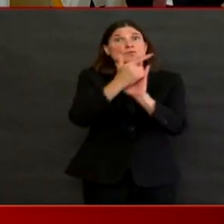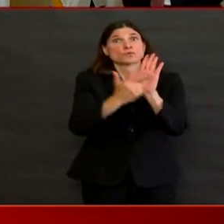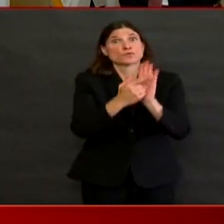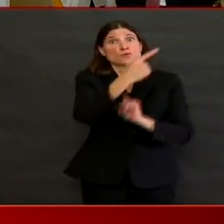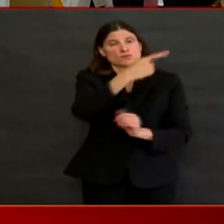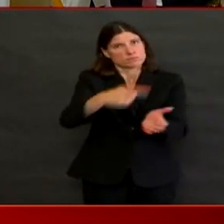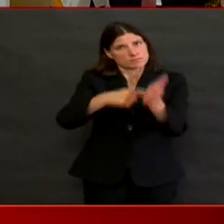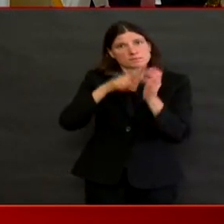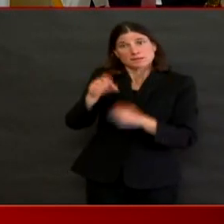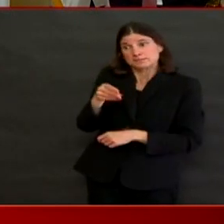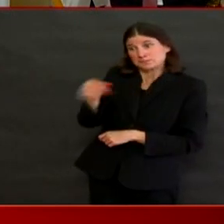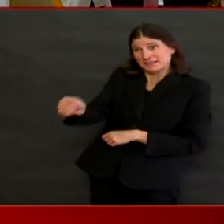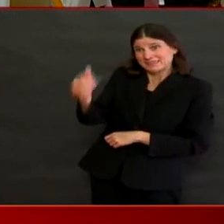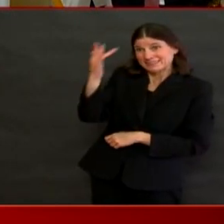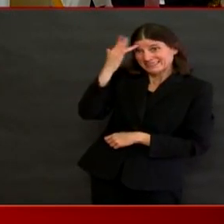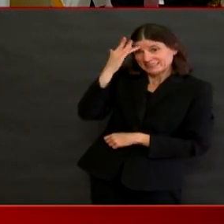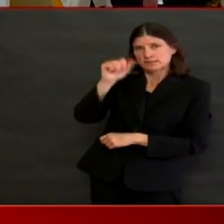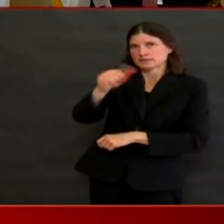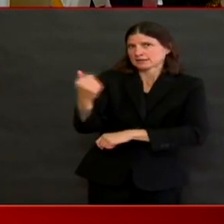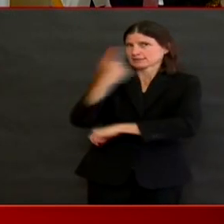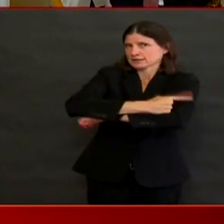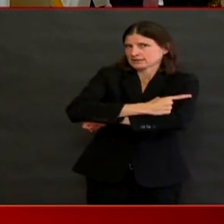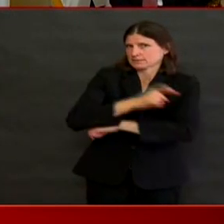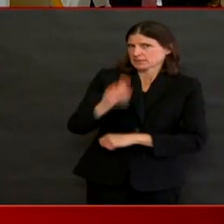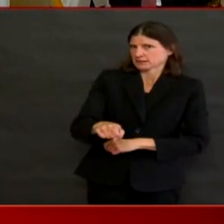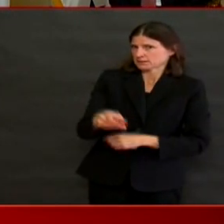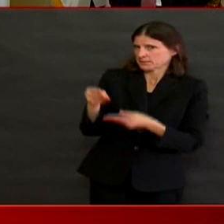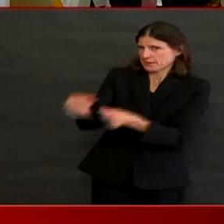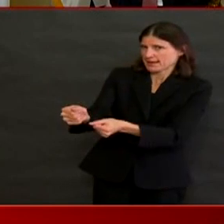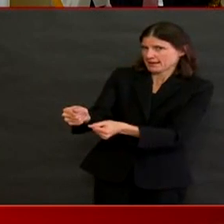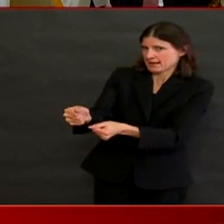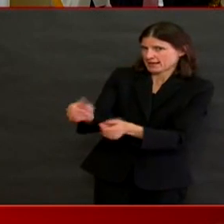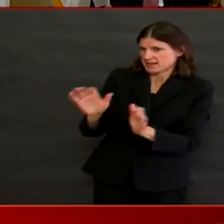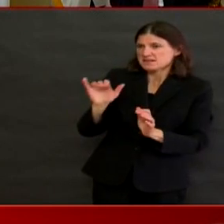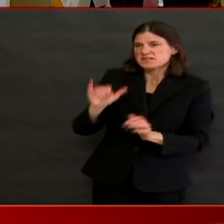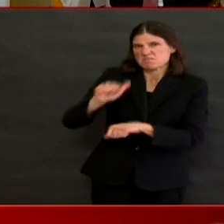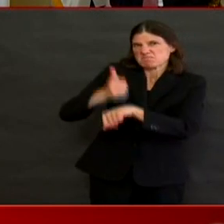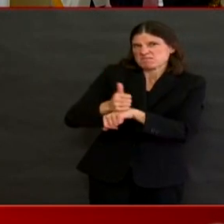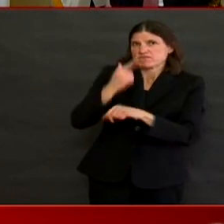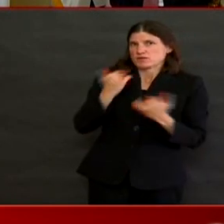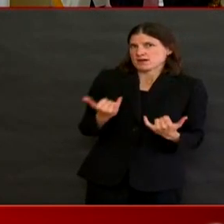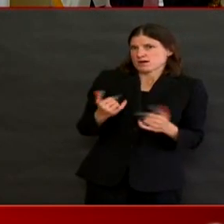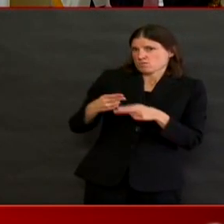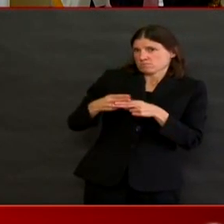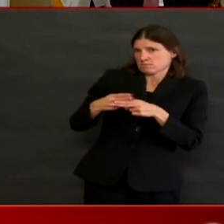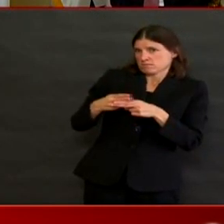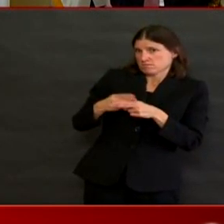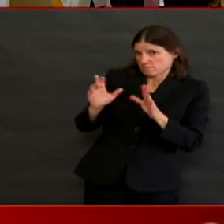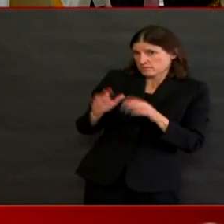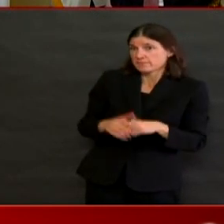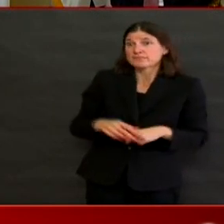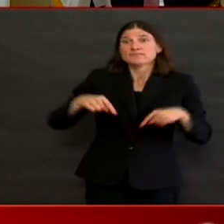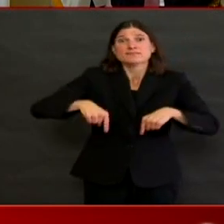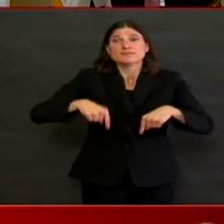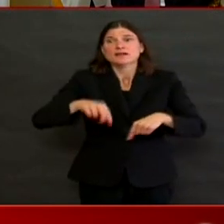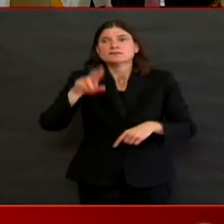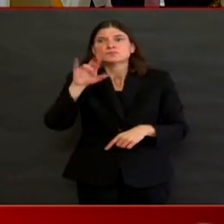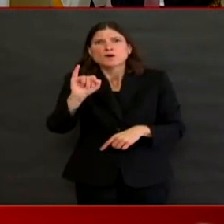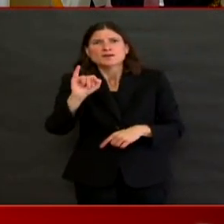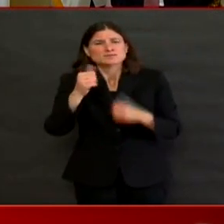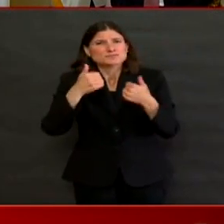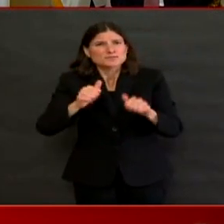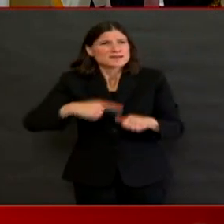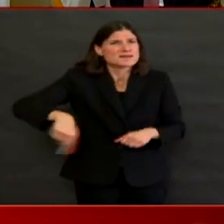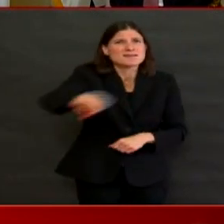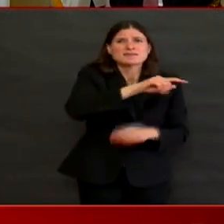We are certainly working hard on our end to procure more surgical masks and gloves that we're going to continue to push